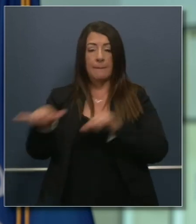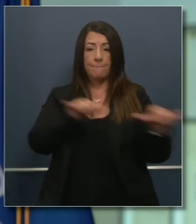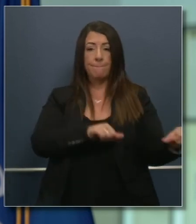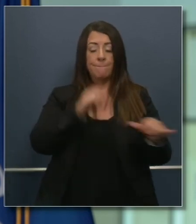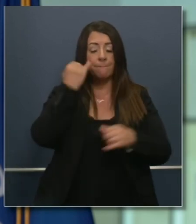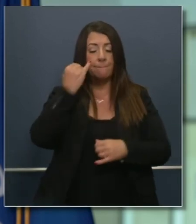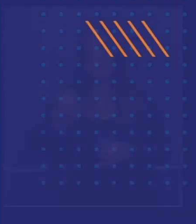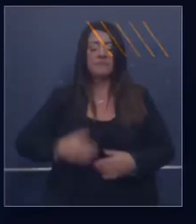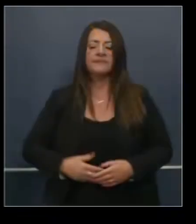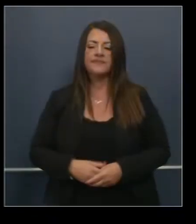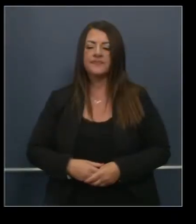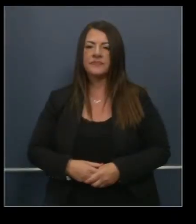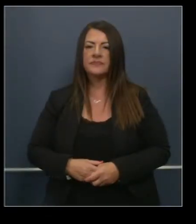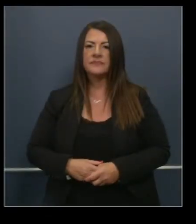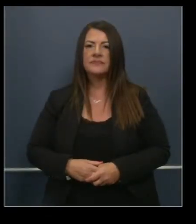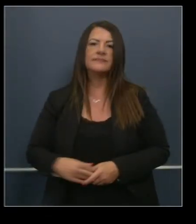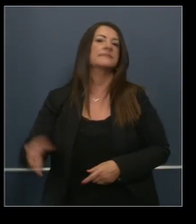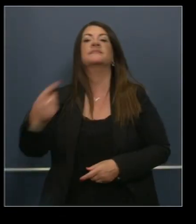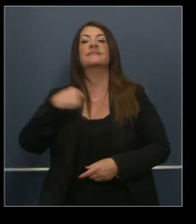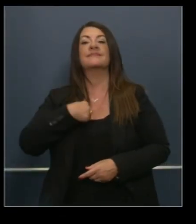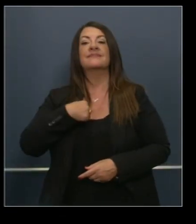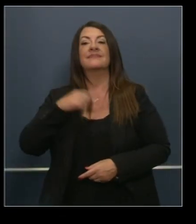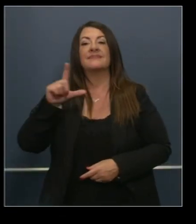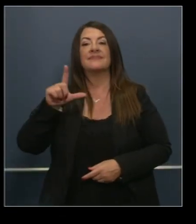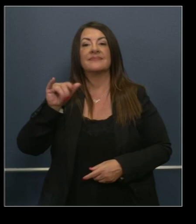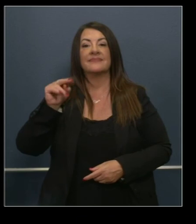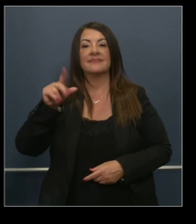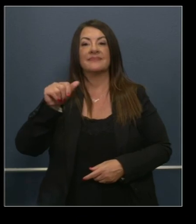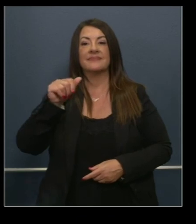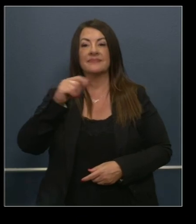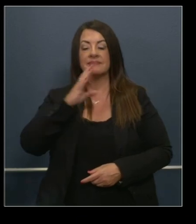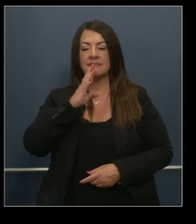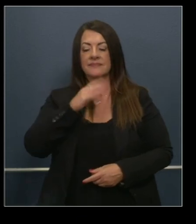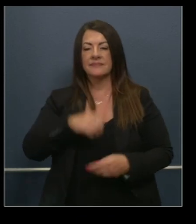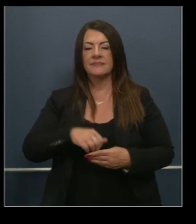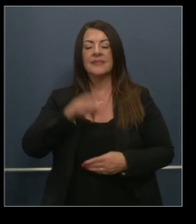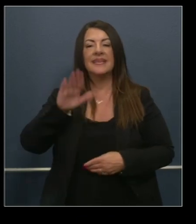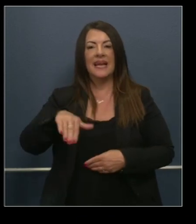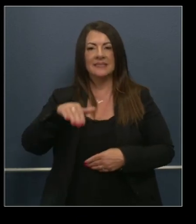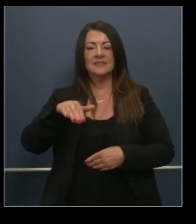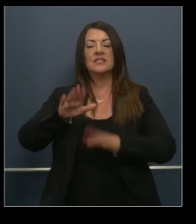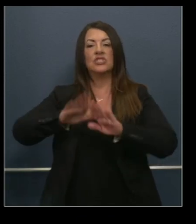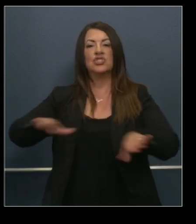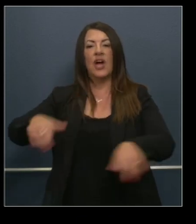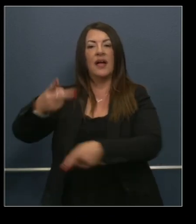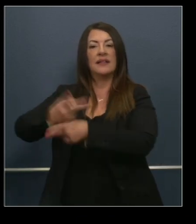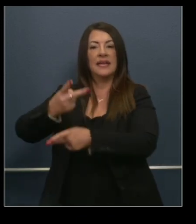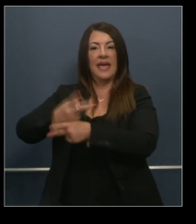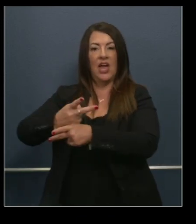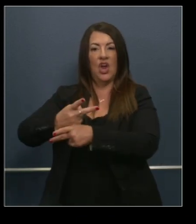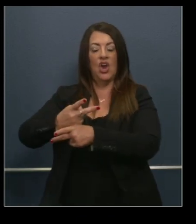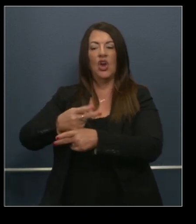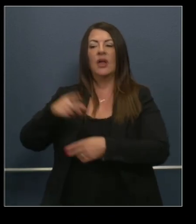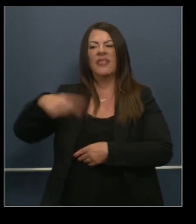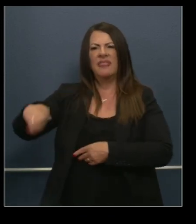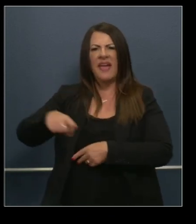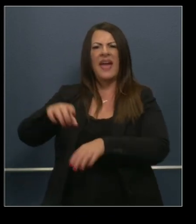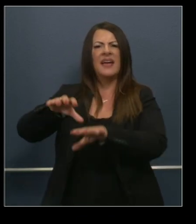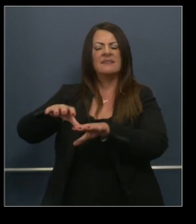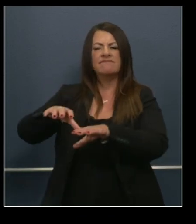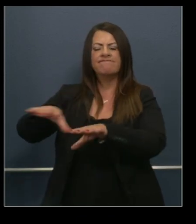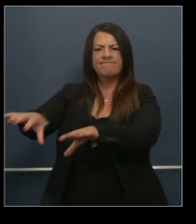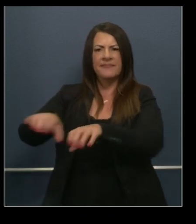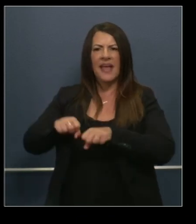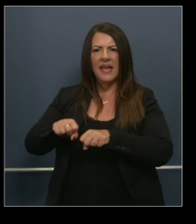even as we speak, child care centers do operate for essential workers and